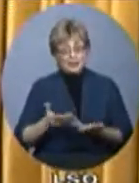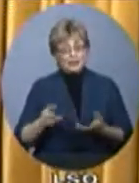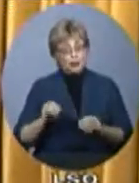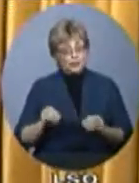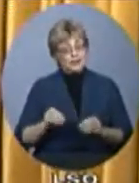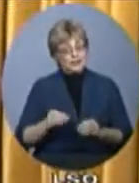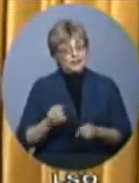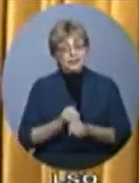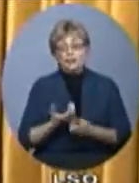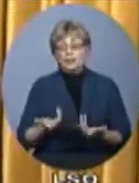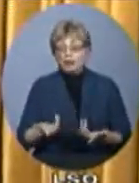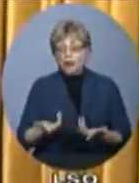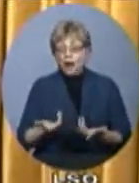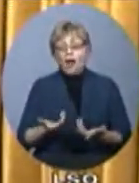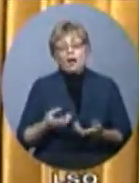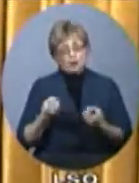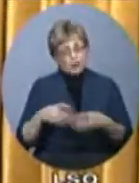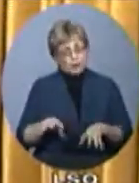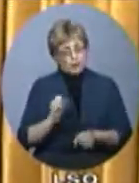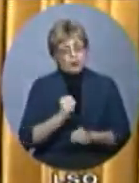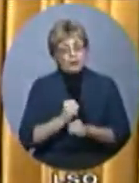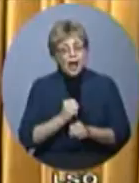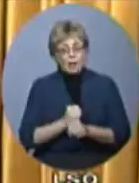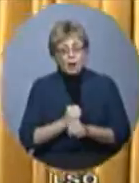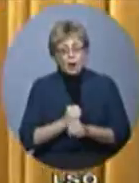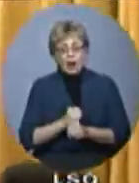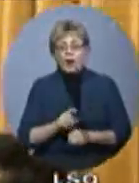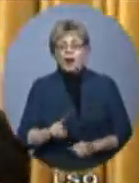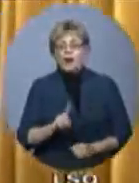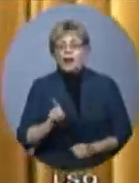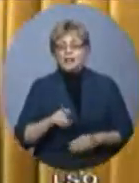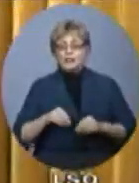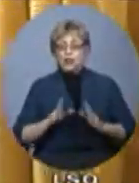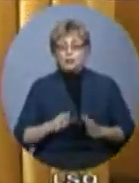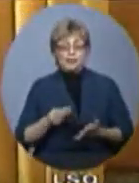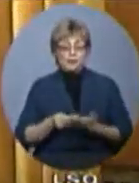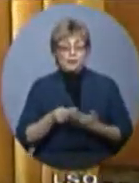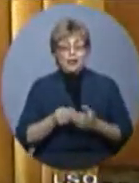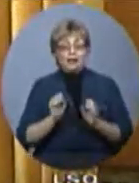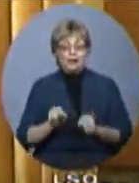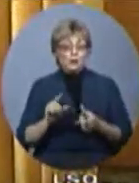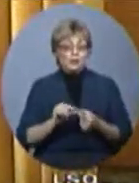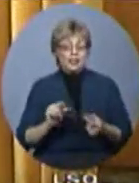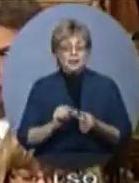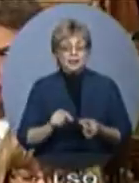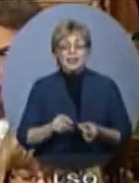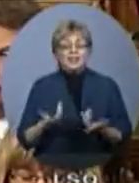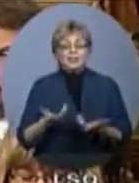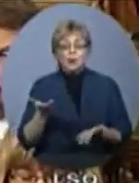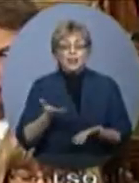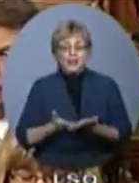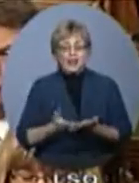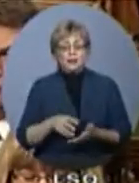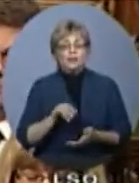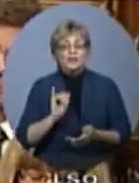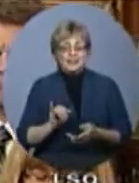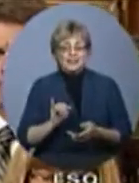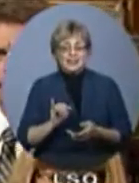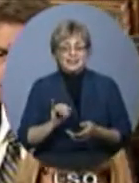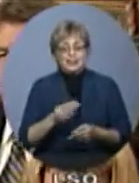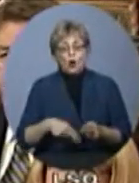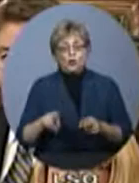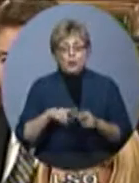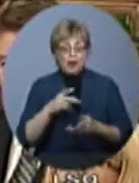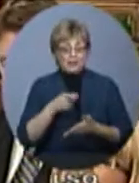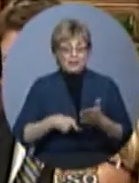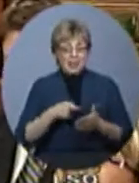raising taxes harms Canada's economy. The Honourable Minister of Finance. Mr. Speaker, on this side of the